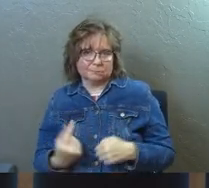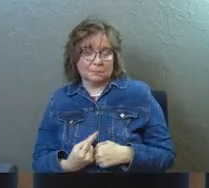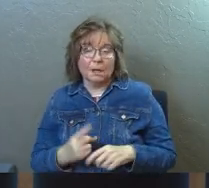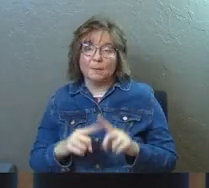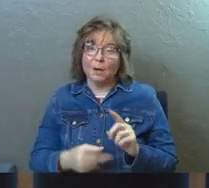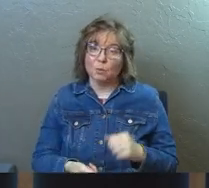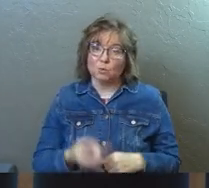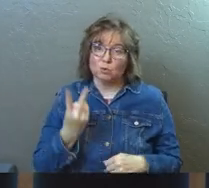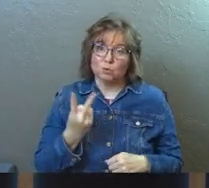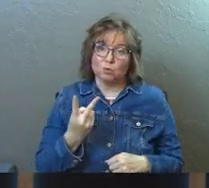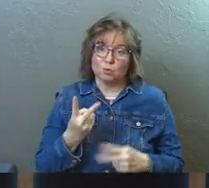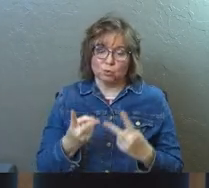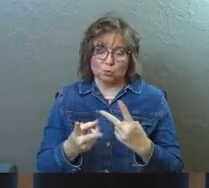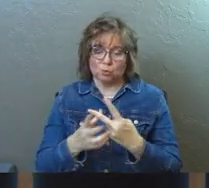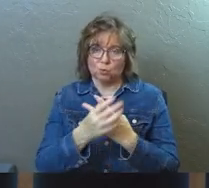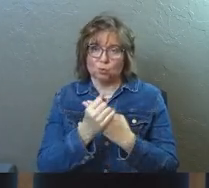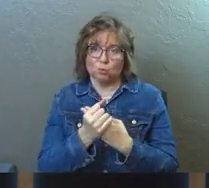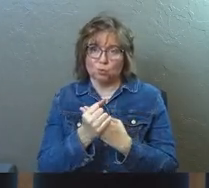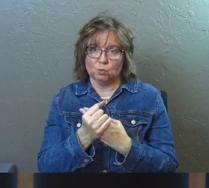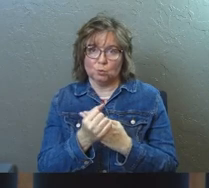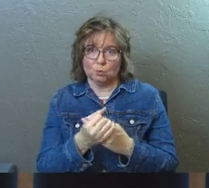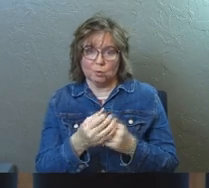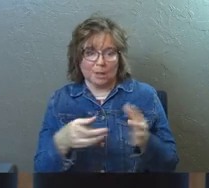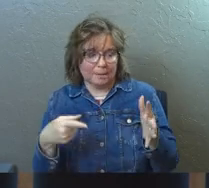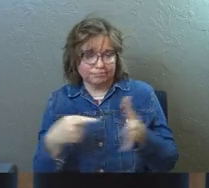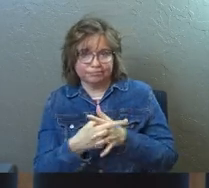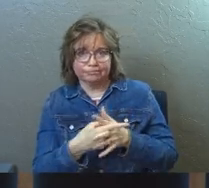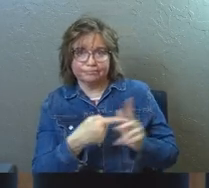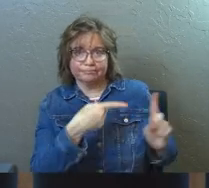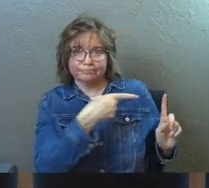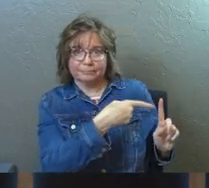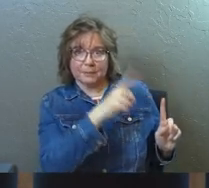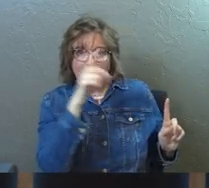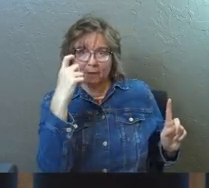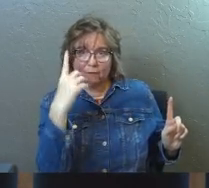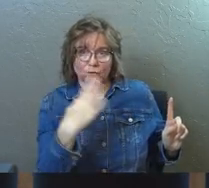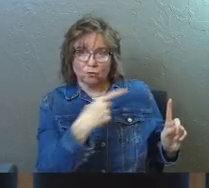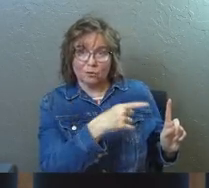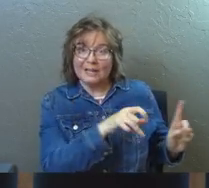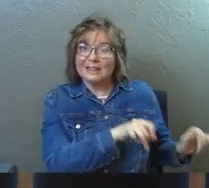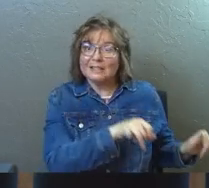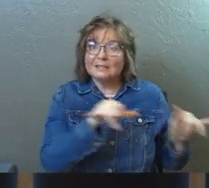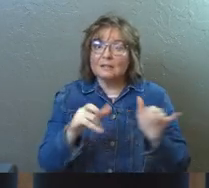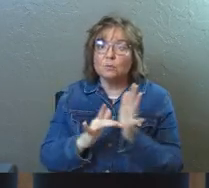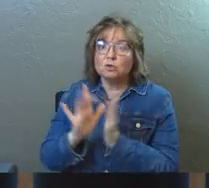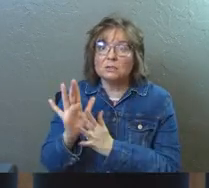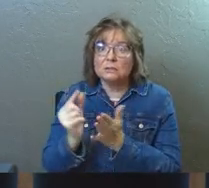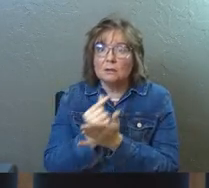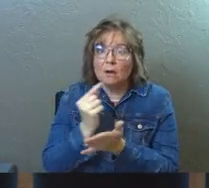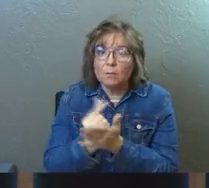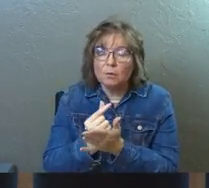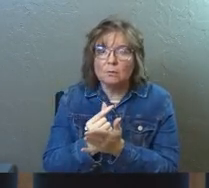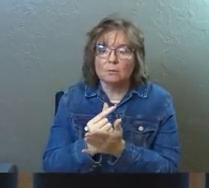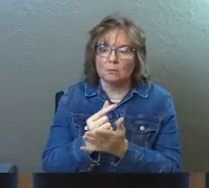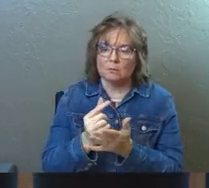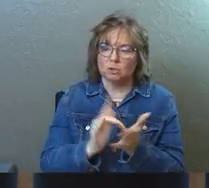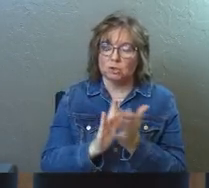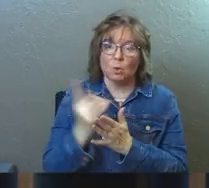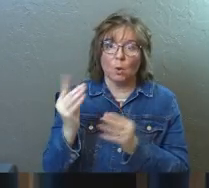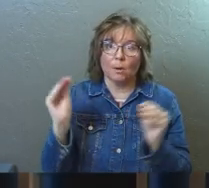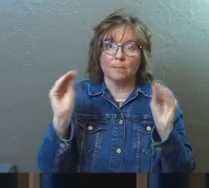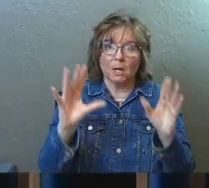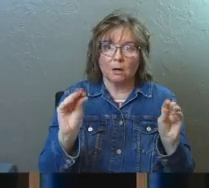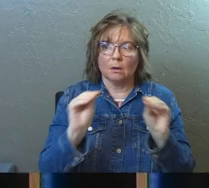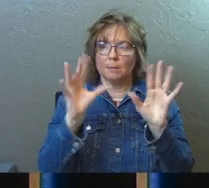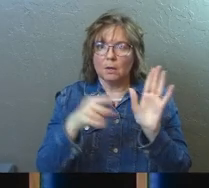But it was the two things coming together that broke through. It was the same way with Jesus, right? In the gospels. Wasn't Jesus always doing